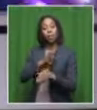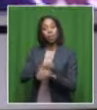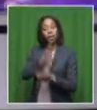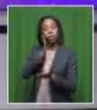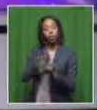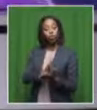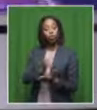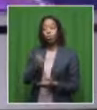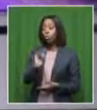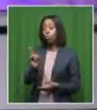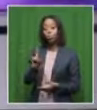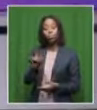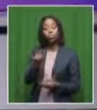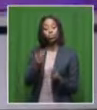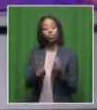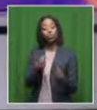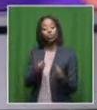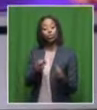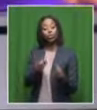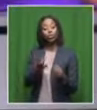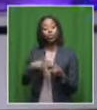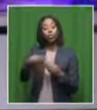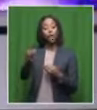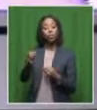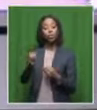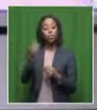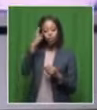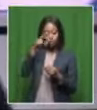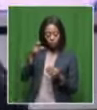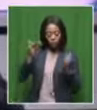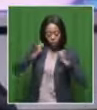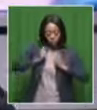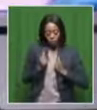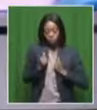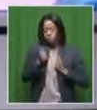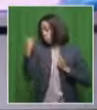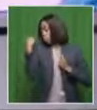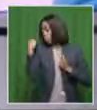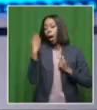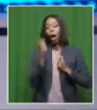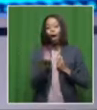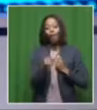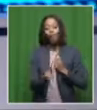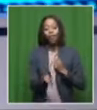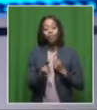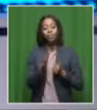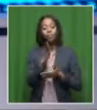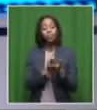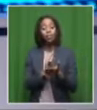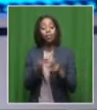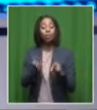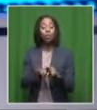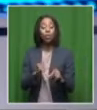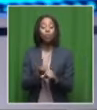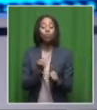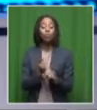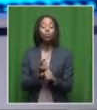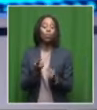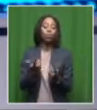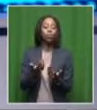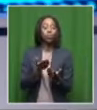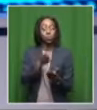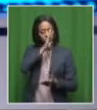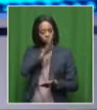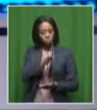making sure that their kids don't leave the house without checking what's inside their school bags. And some, on the other hand, are still pretty